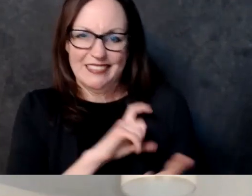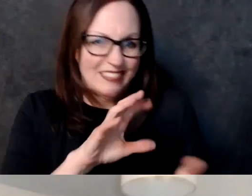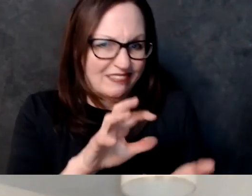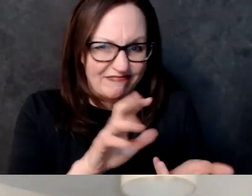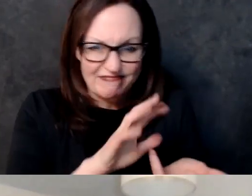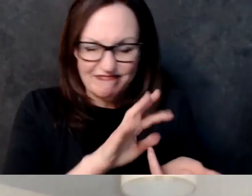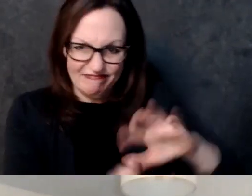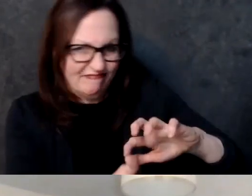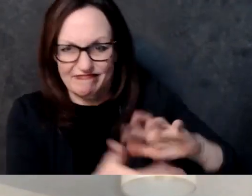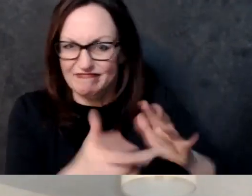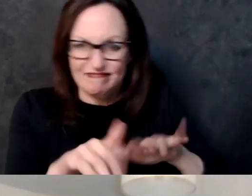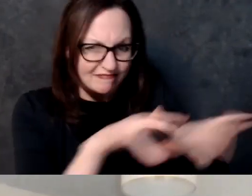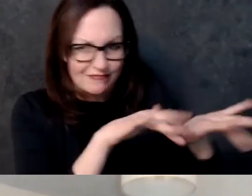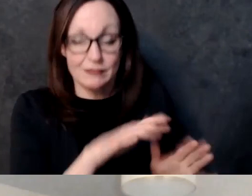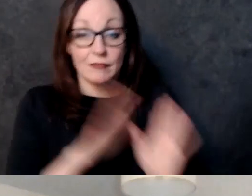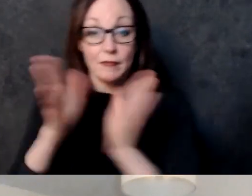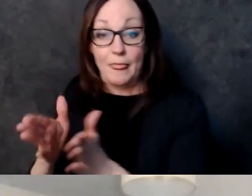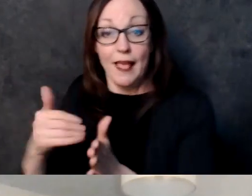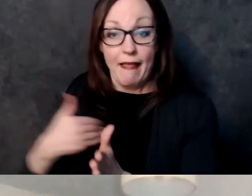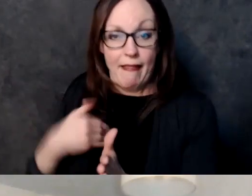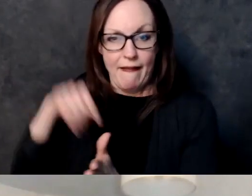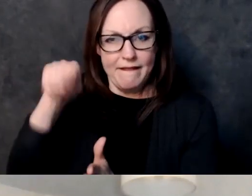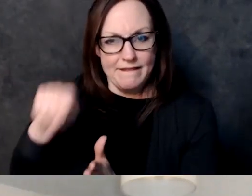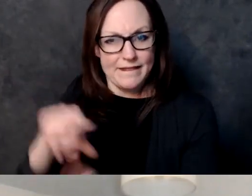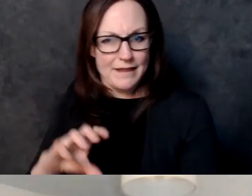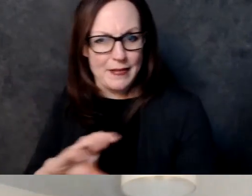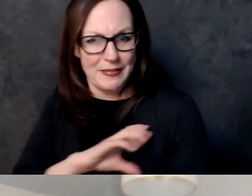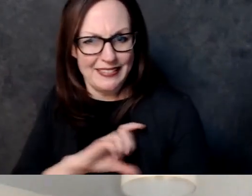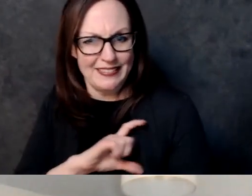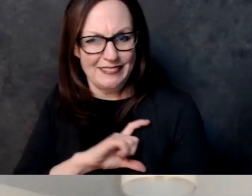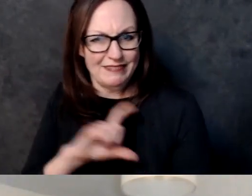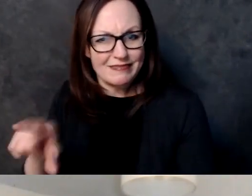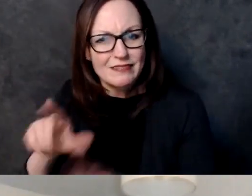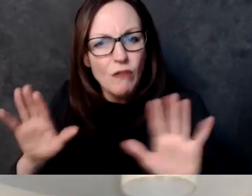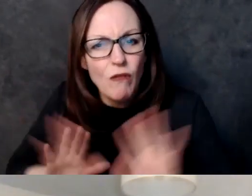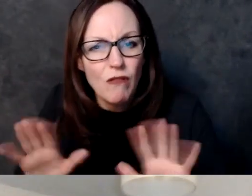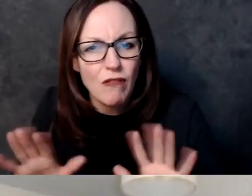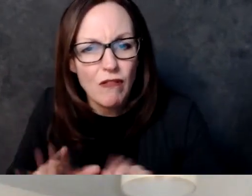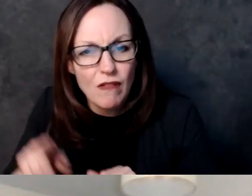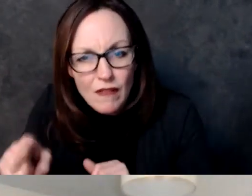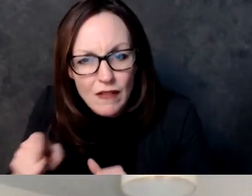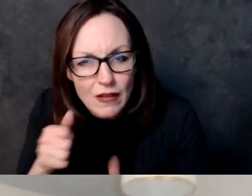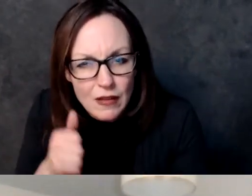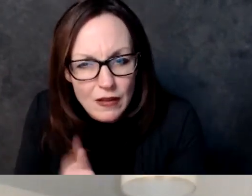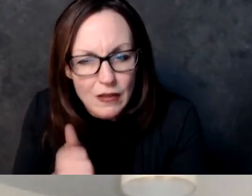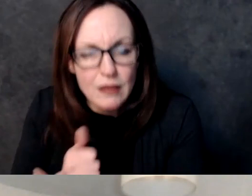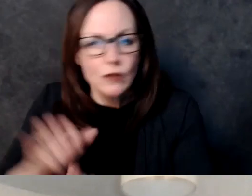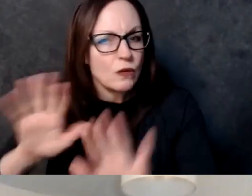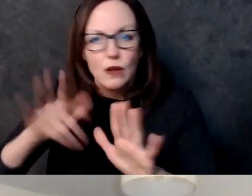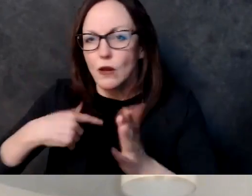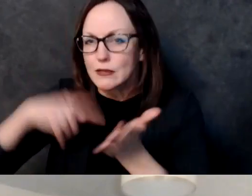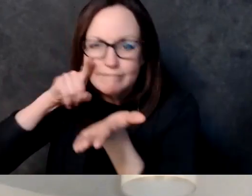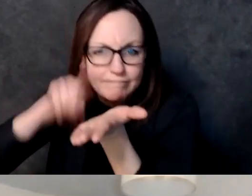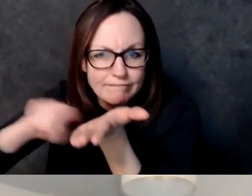and we should be doing fingerprints and doing more investigation and detective side of things and they need some more education involved and